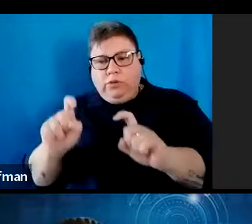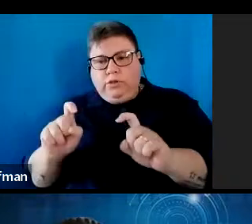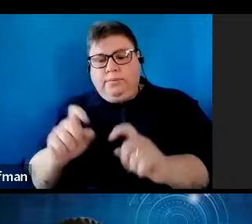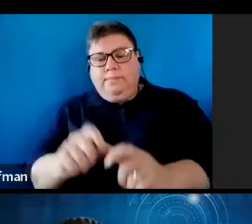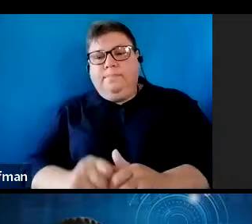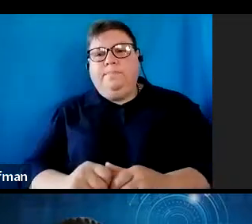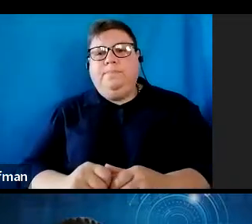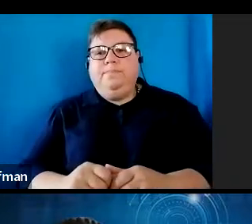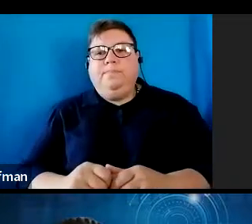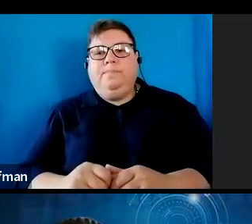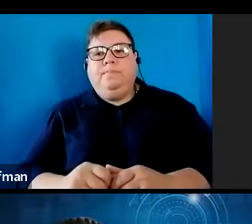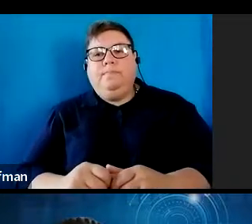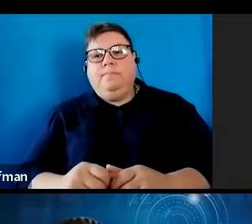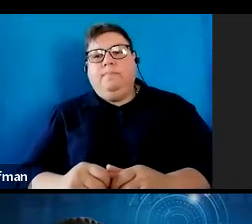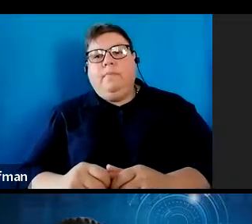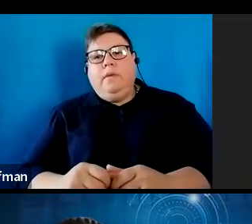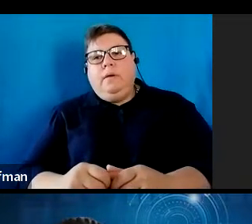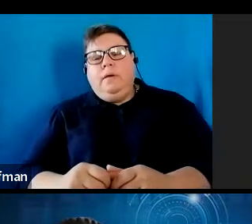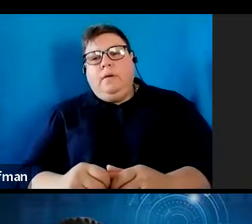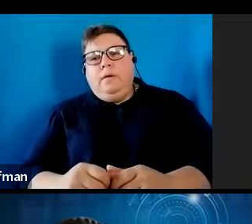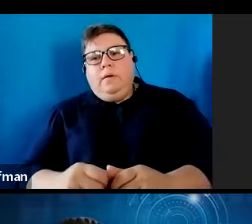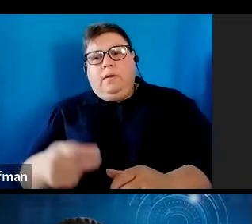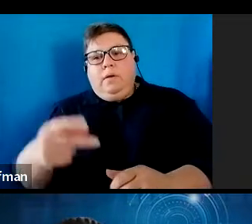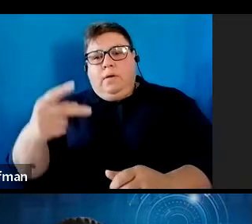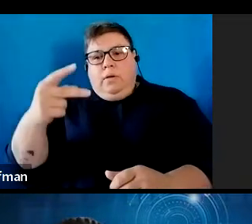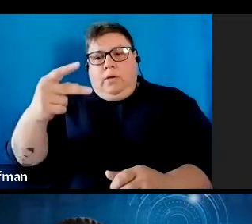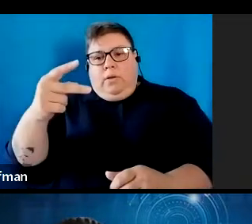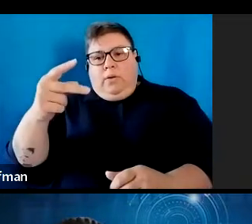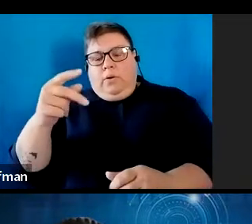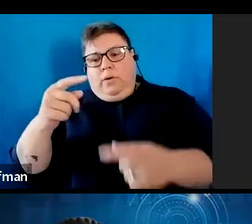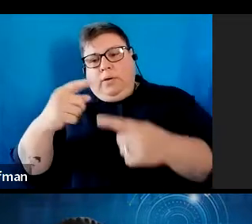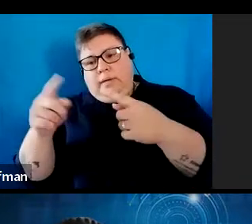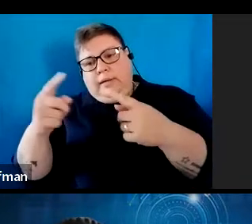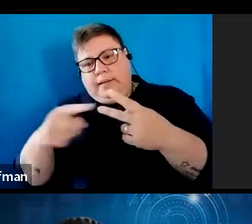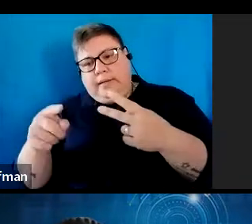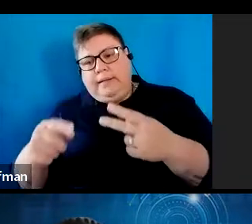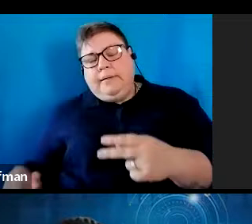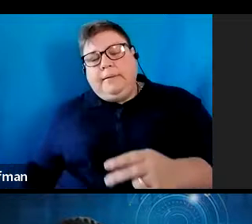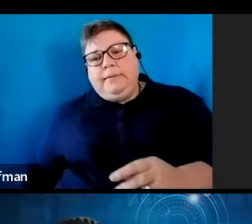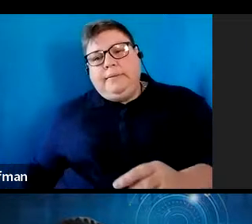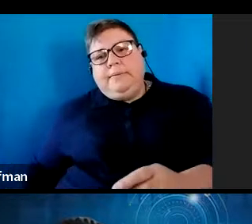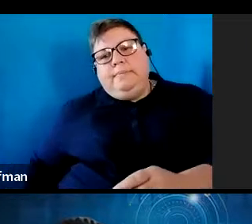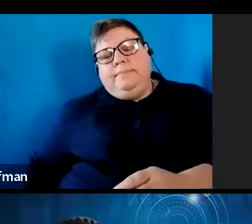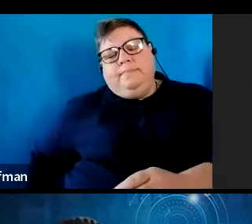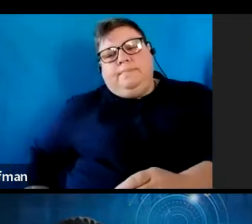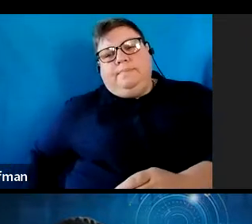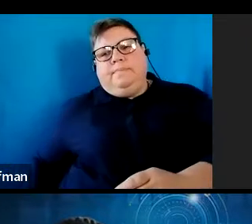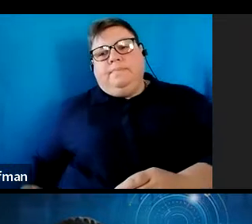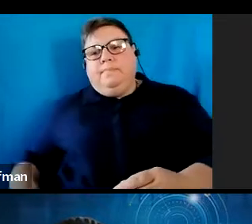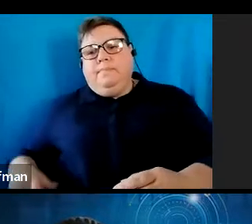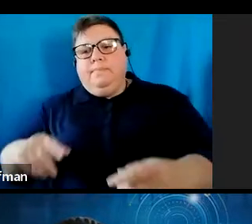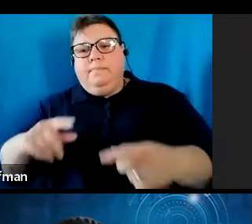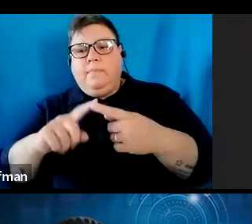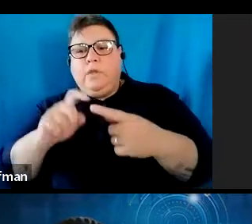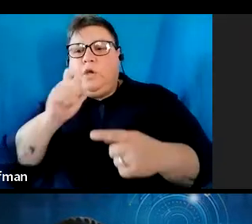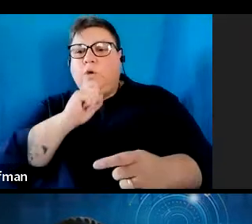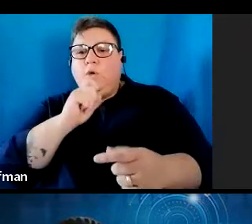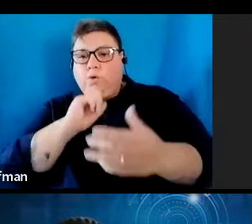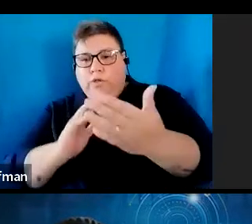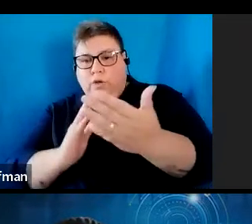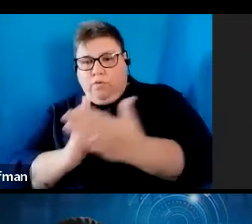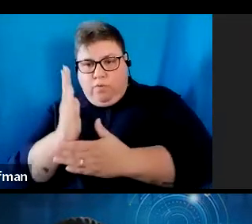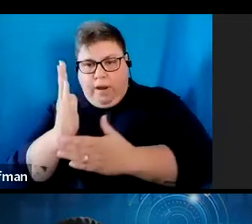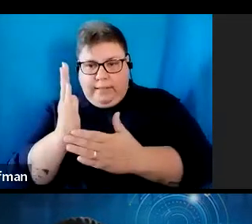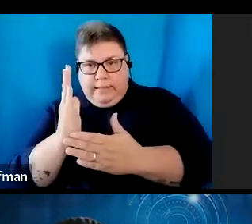There's two things that need to be looked at here. So firstly, it's the user rights as well as checking if